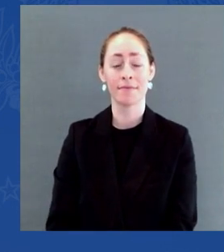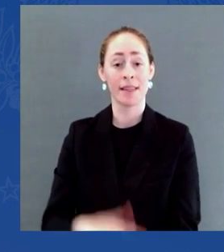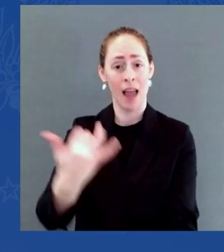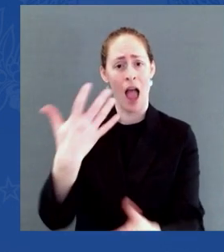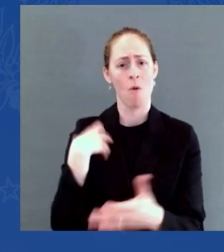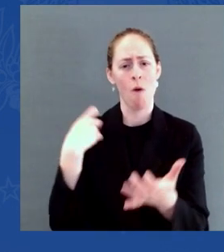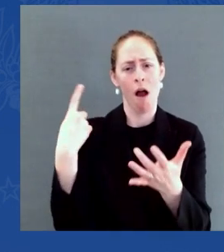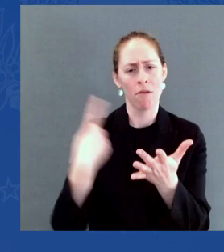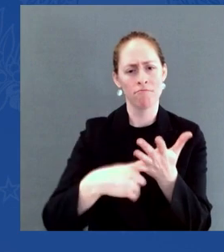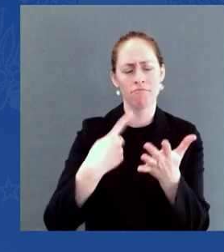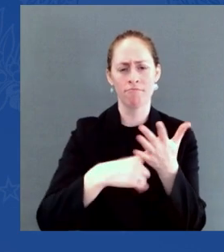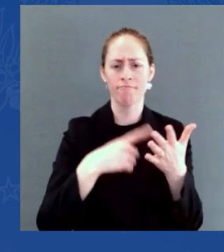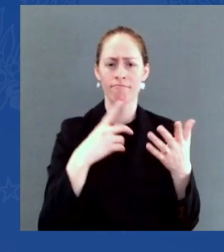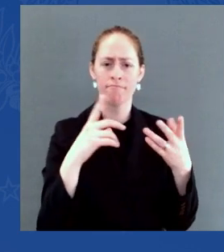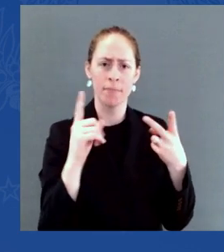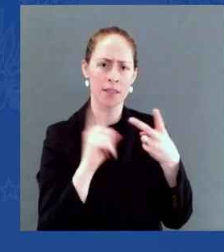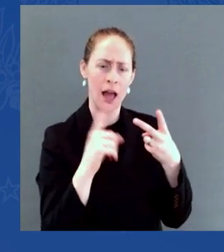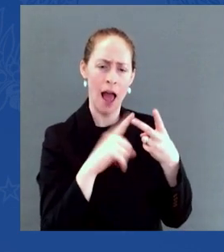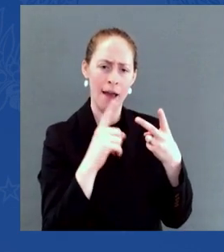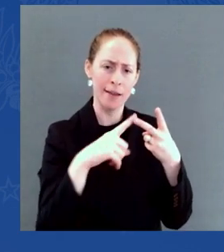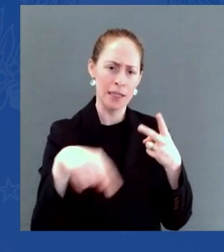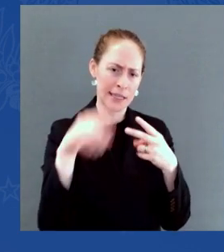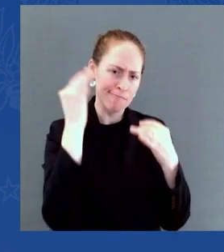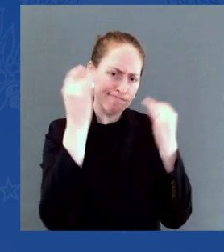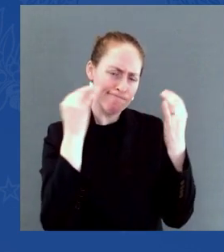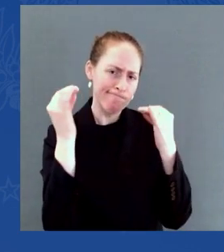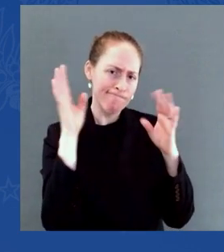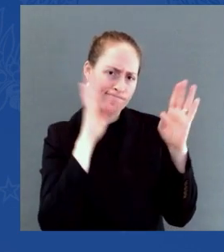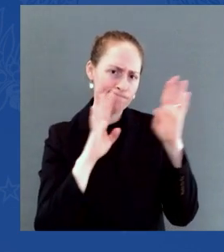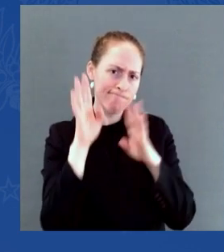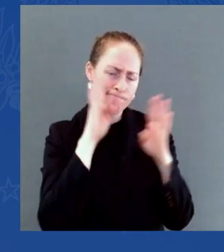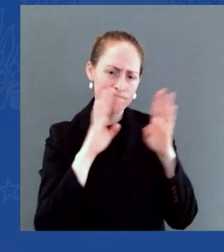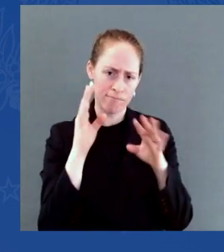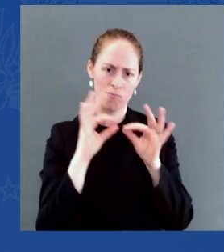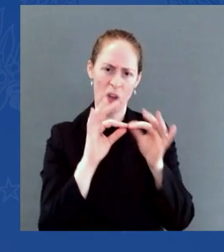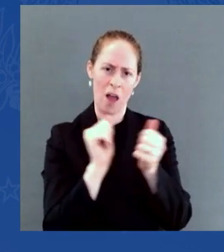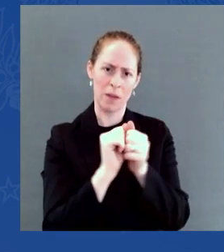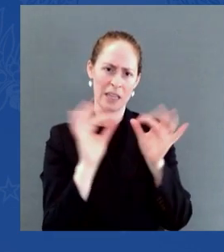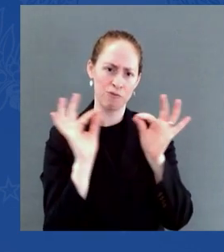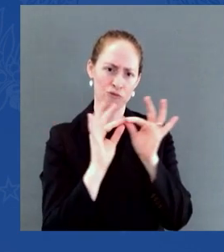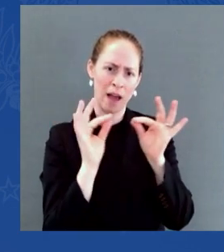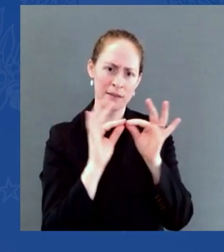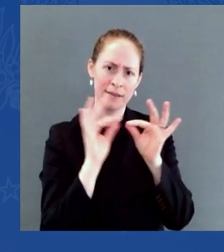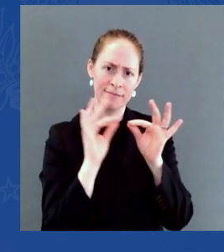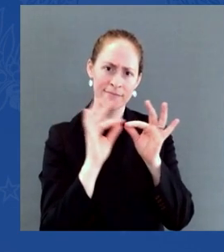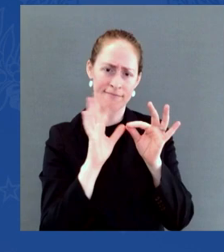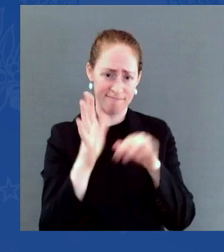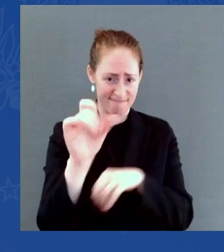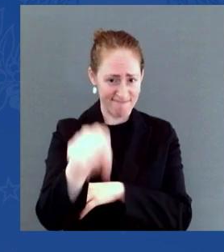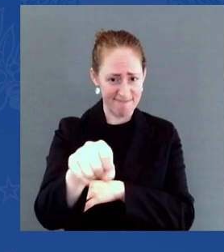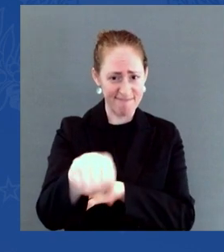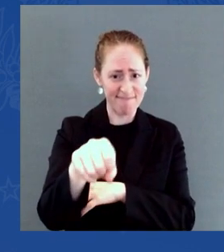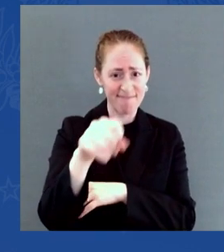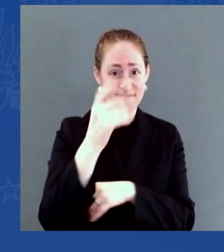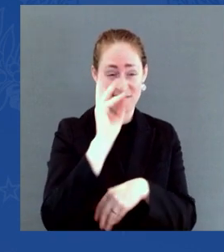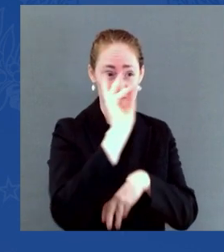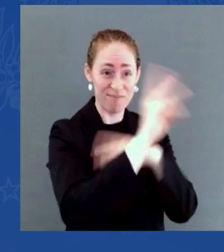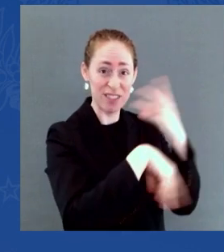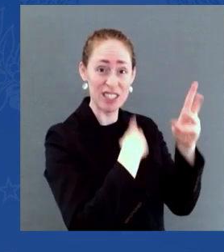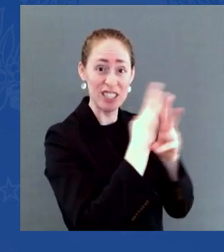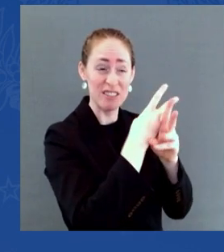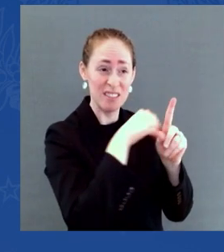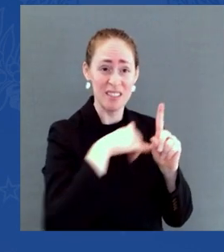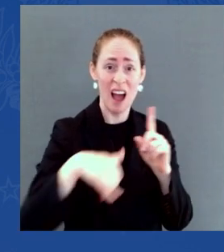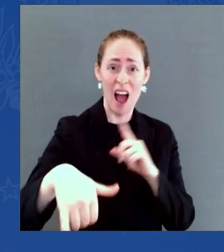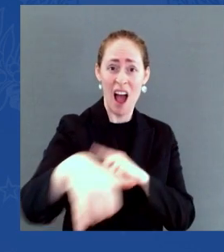from the pandemic. In the United Kingdom, price increases have hit a 10-year high. In Germany, a 28-year high.